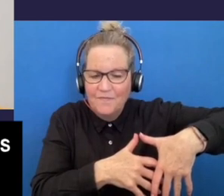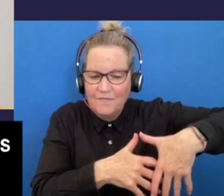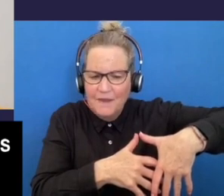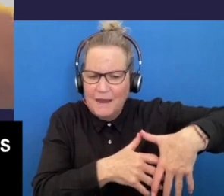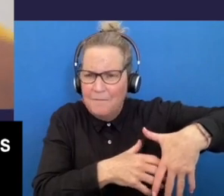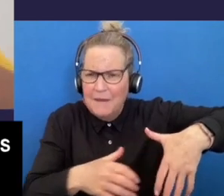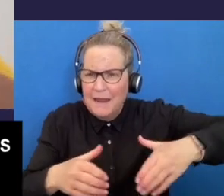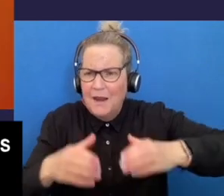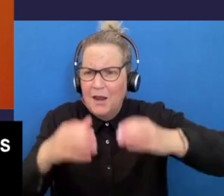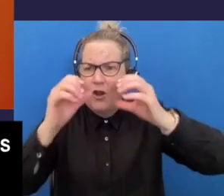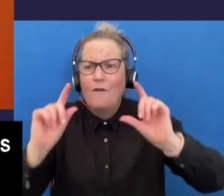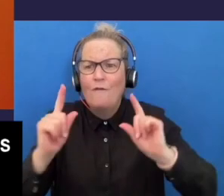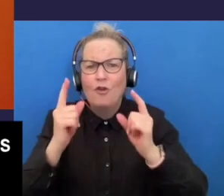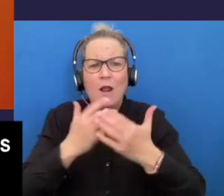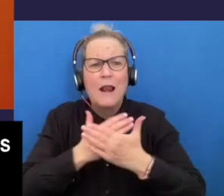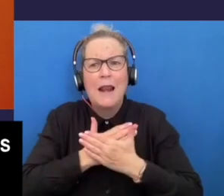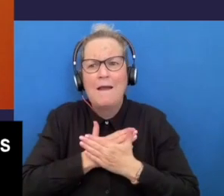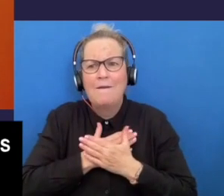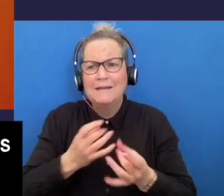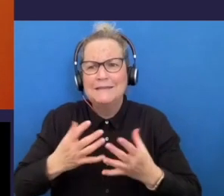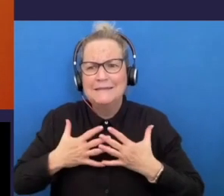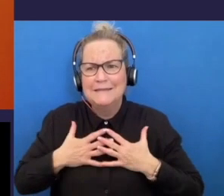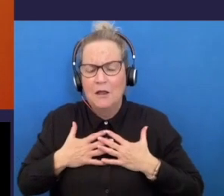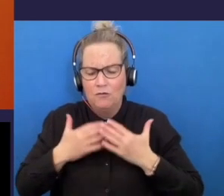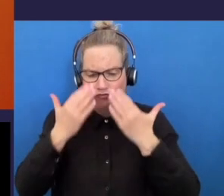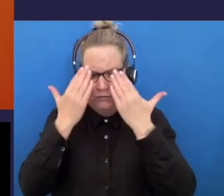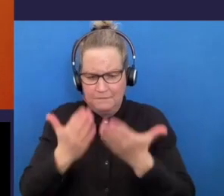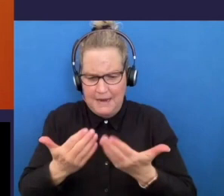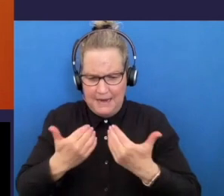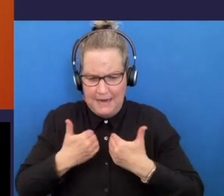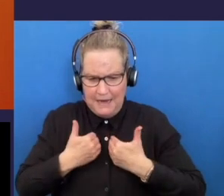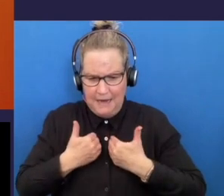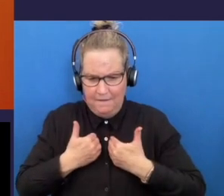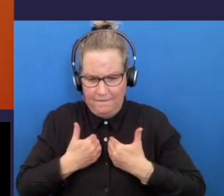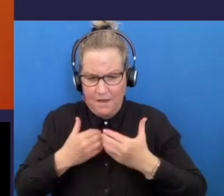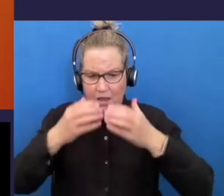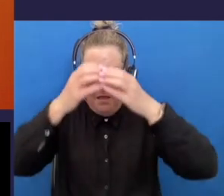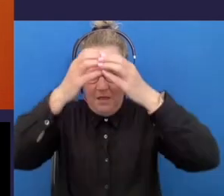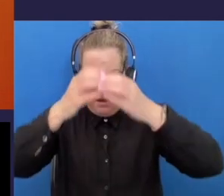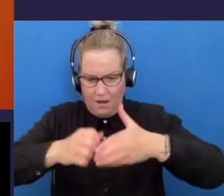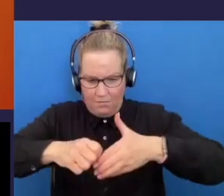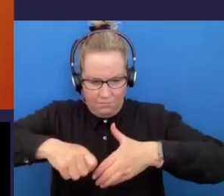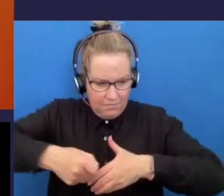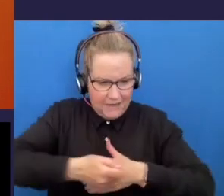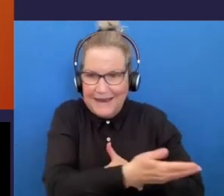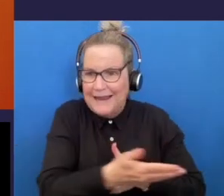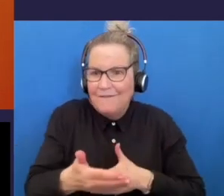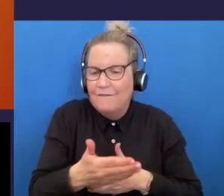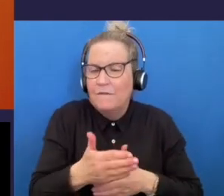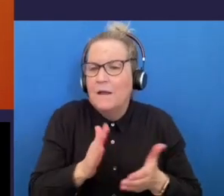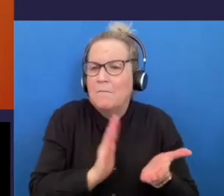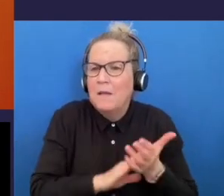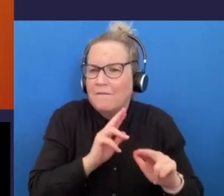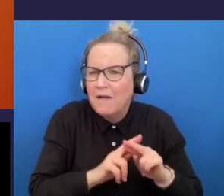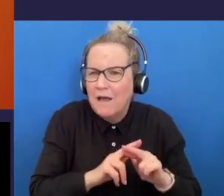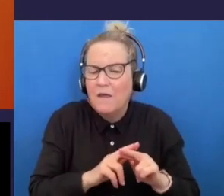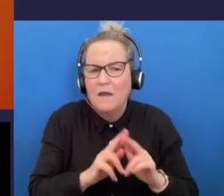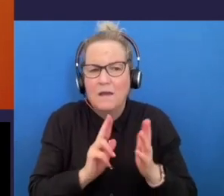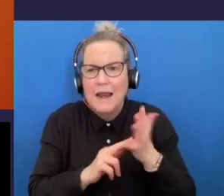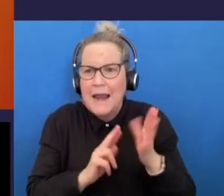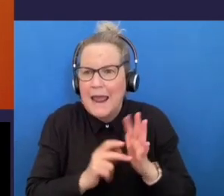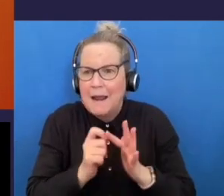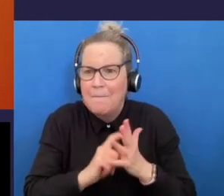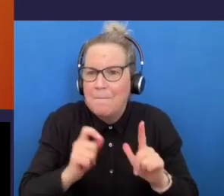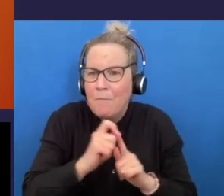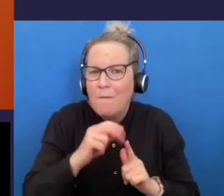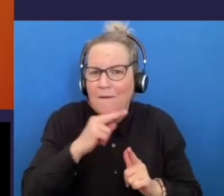first before we pass it back down to mum dad nan pop uncles aunts brothers sisters or most importantly go from the trunk